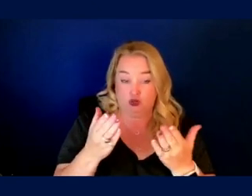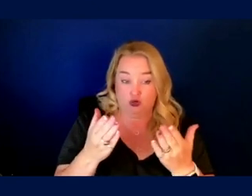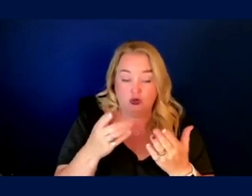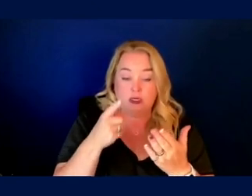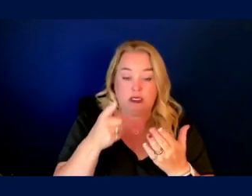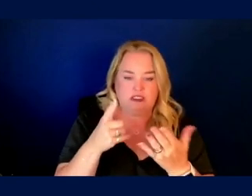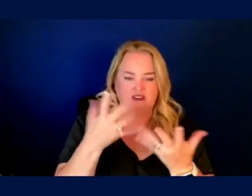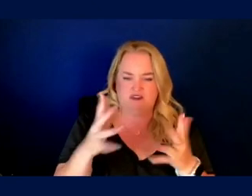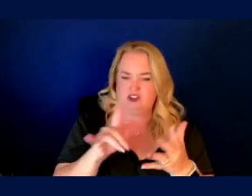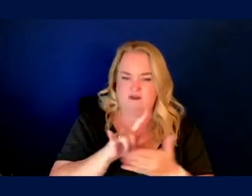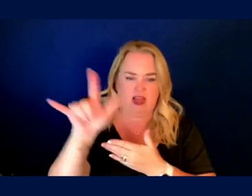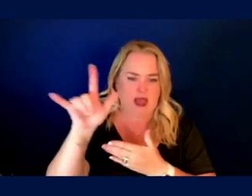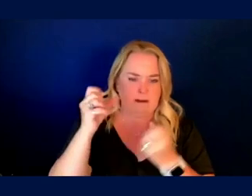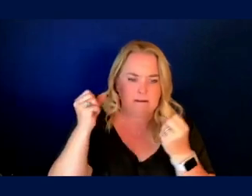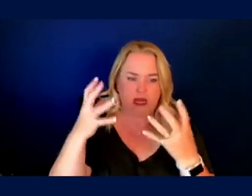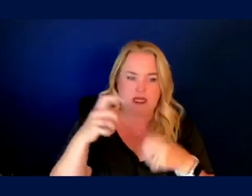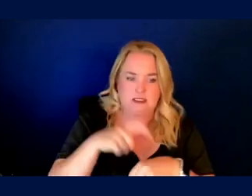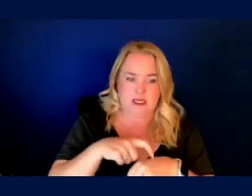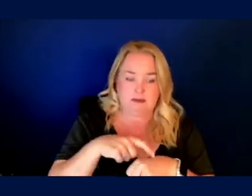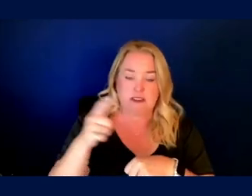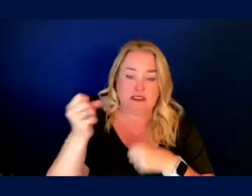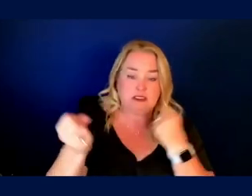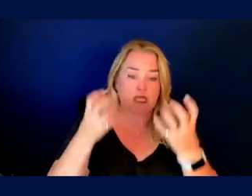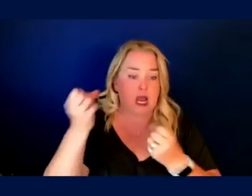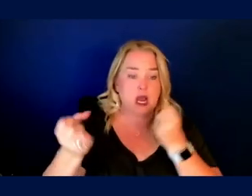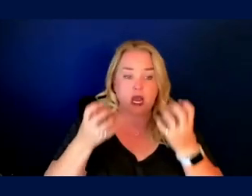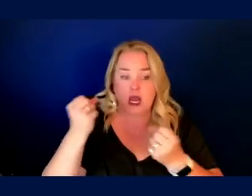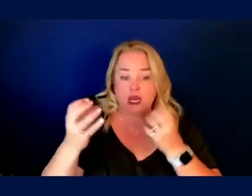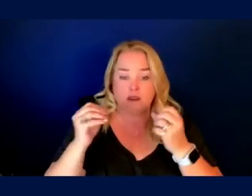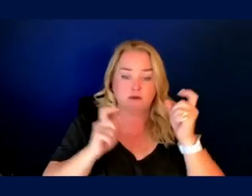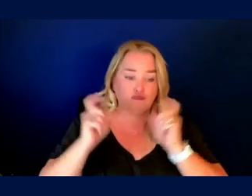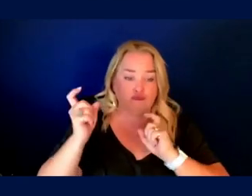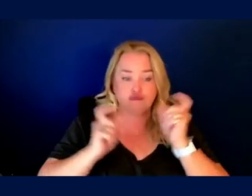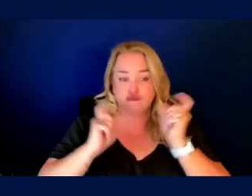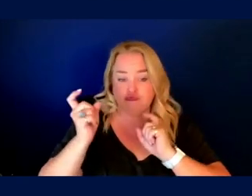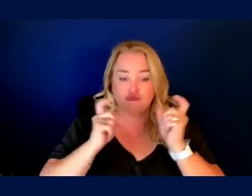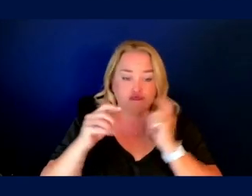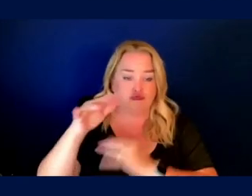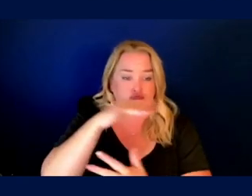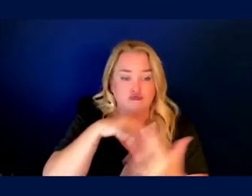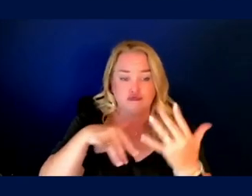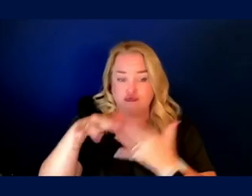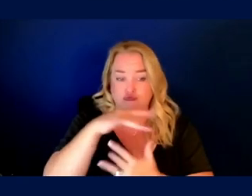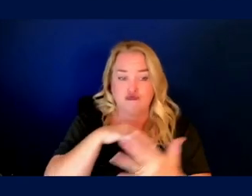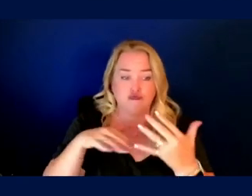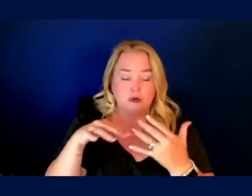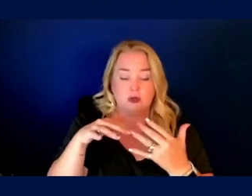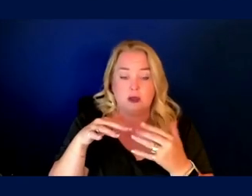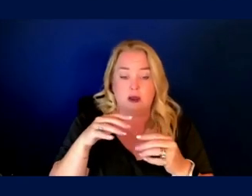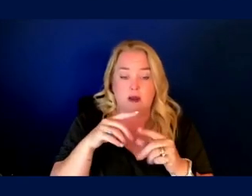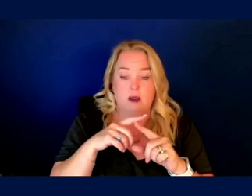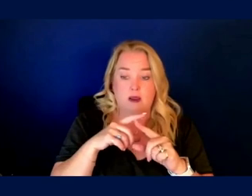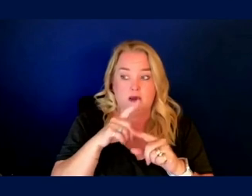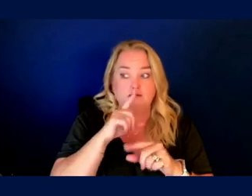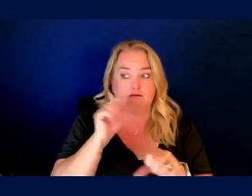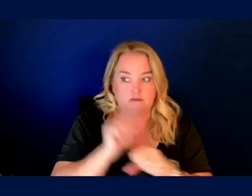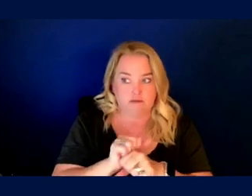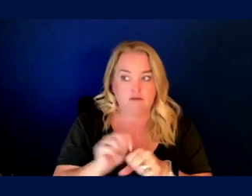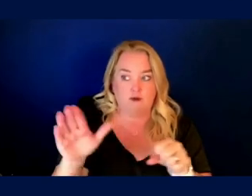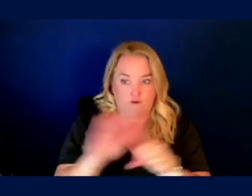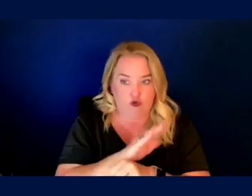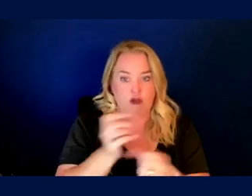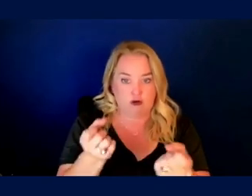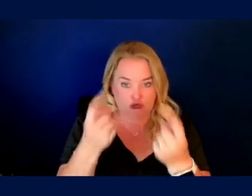He's flown many times and he signs in all sorts of spatial configurations relative to people and is thoroughly understood.